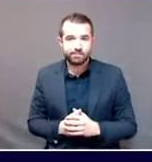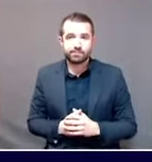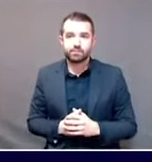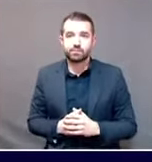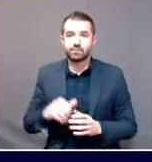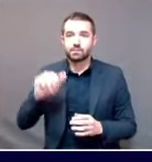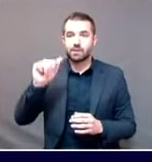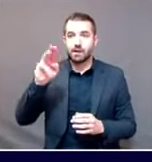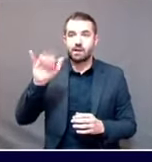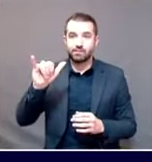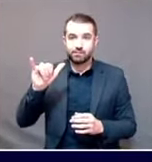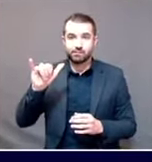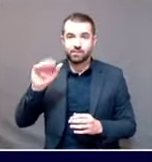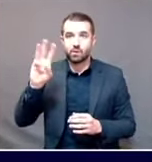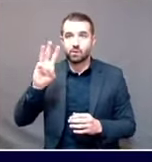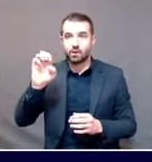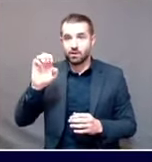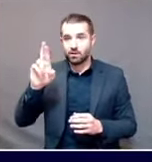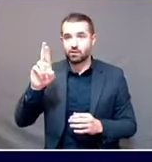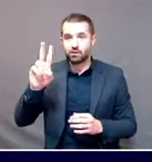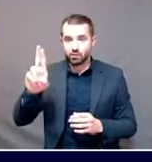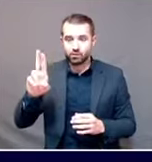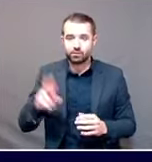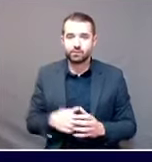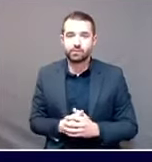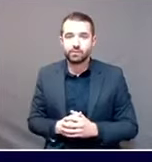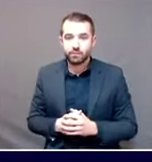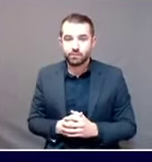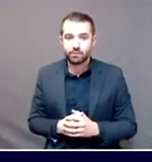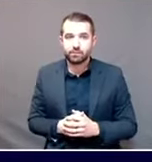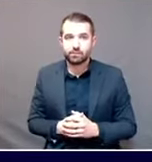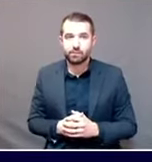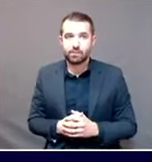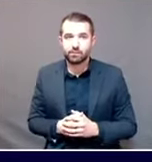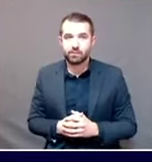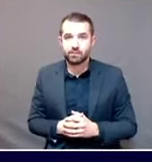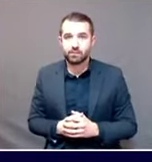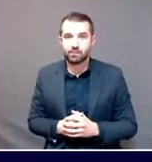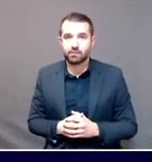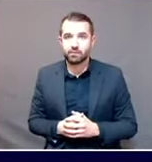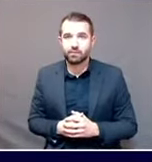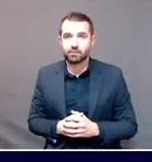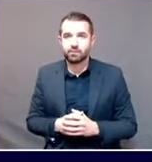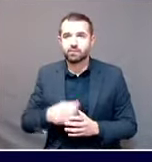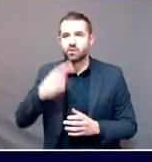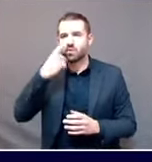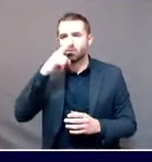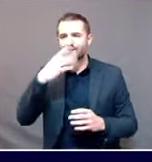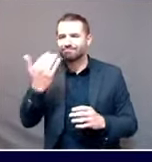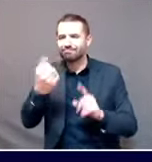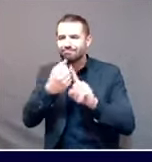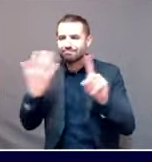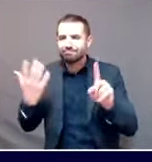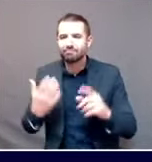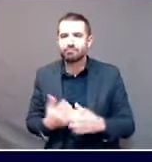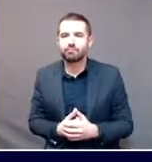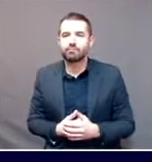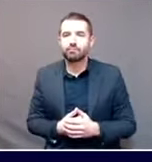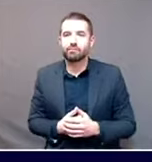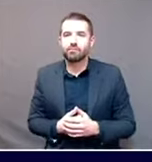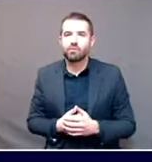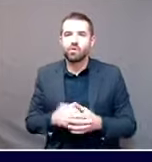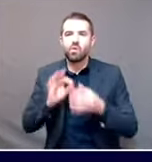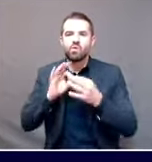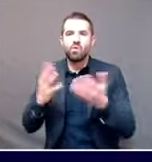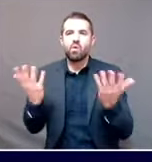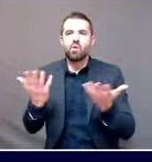Thank you, Dr. Shah. Can you say a little bit more about what you're seeing specifically related to holiday travel or